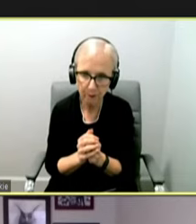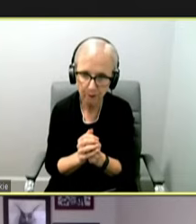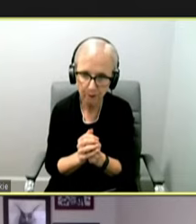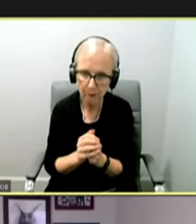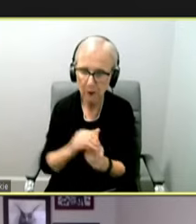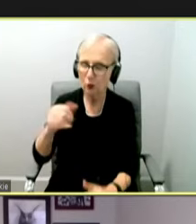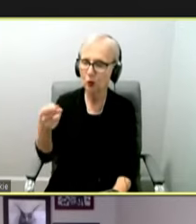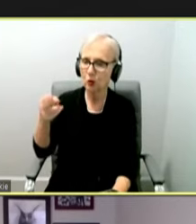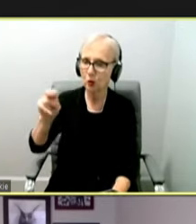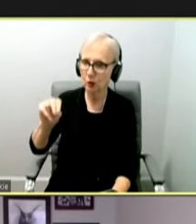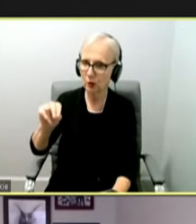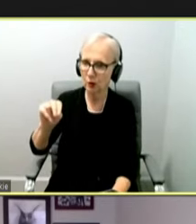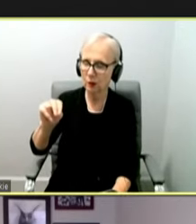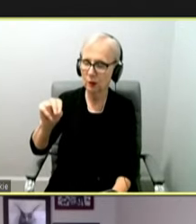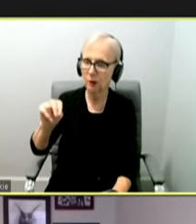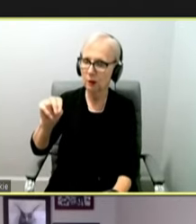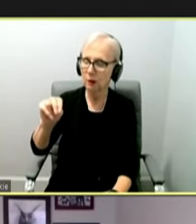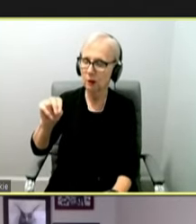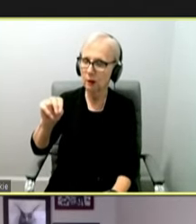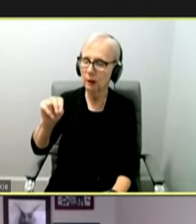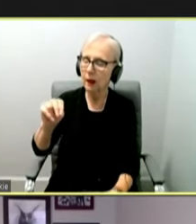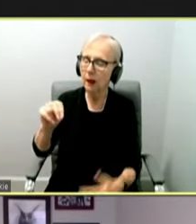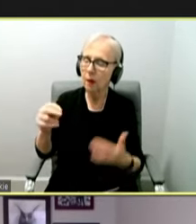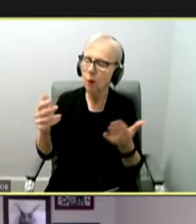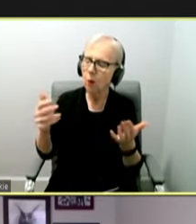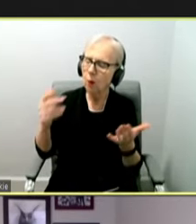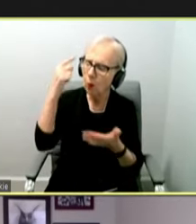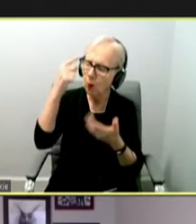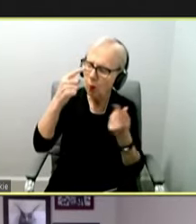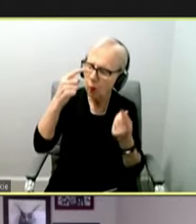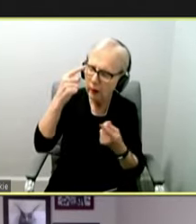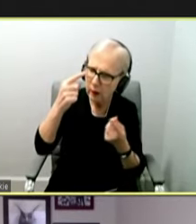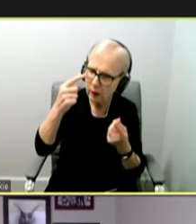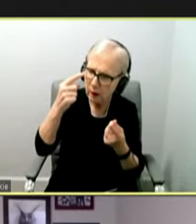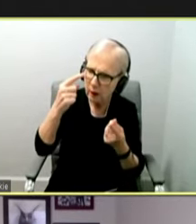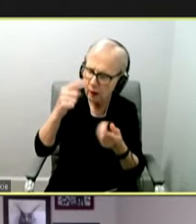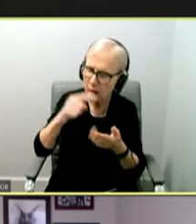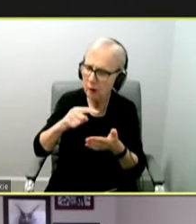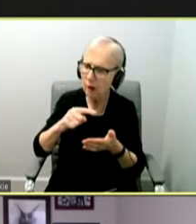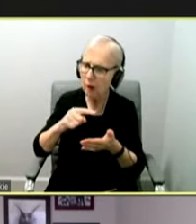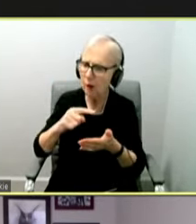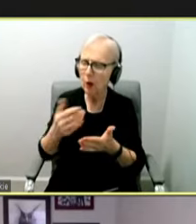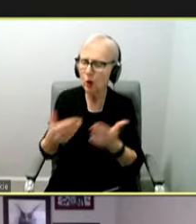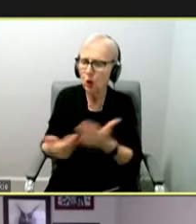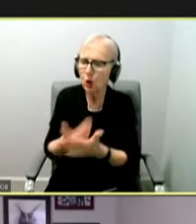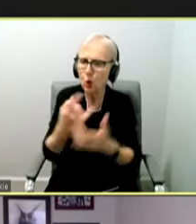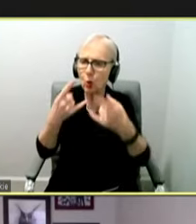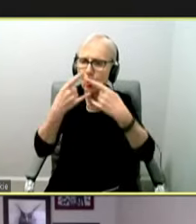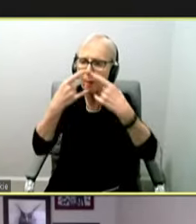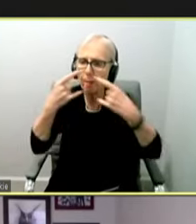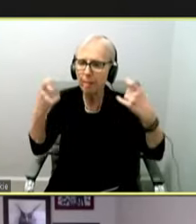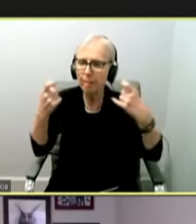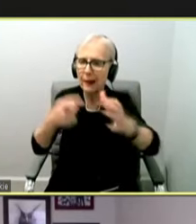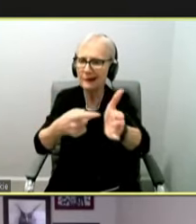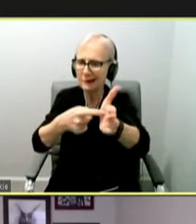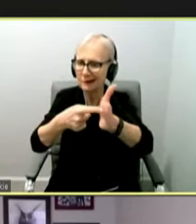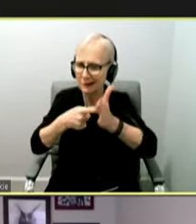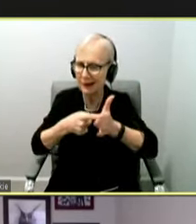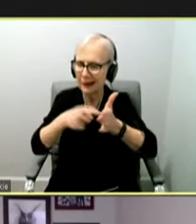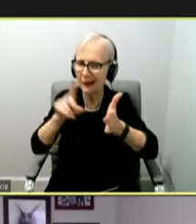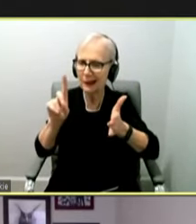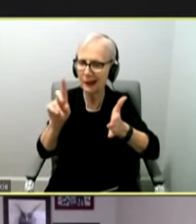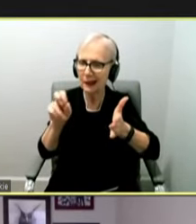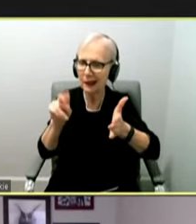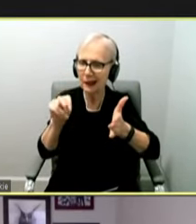Hi. John Frank at Axios here. I'm wondering if you're, what you make of the new mask mandates in the Denver metro area, if you're